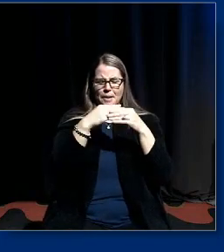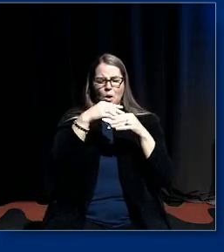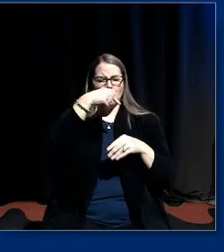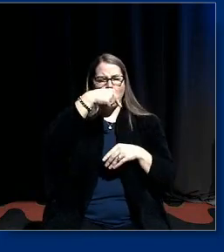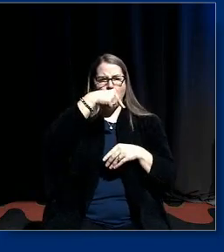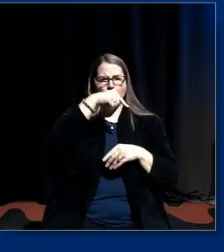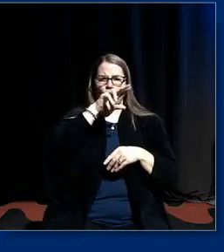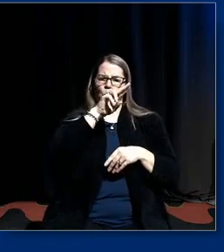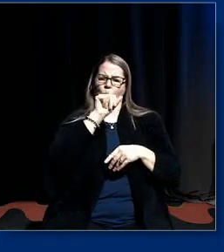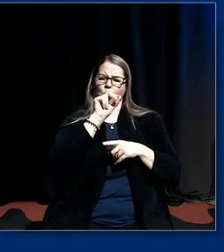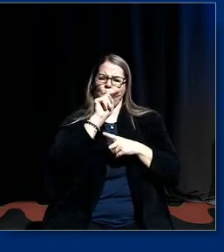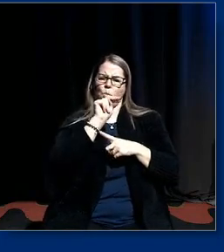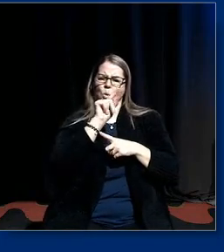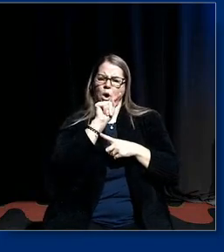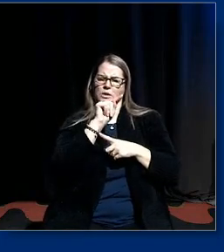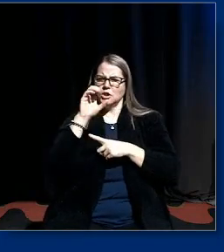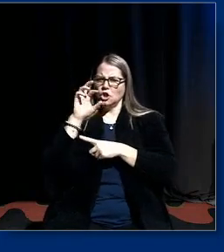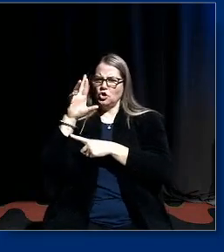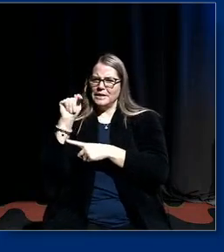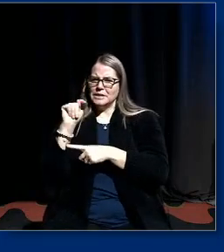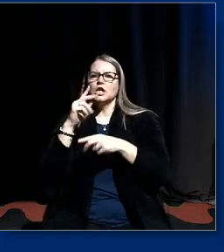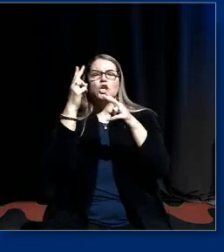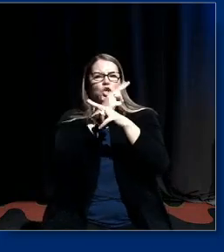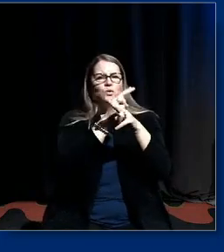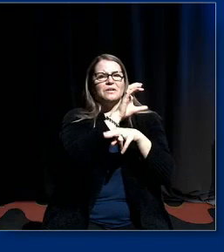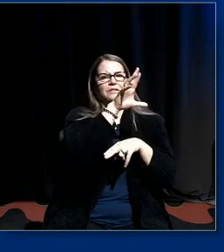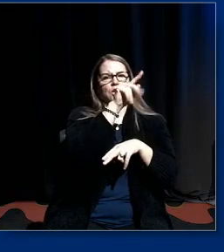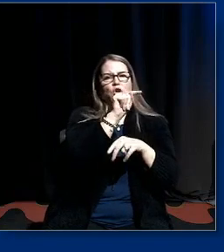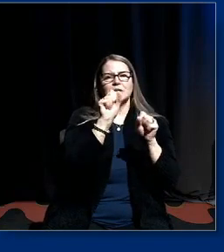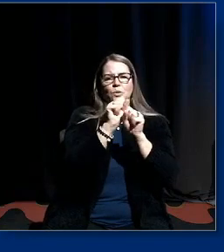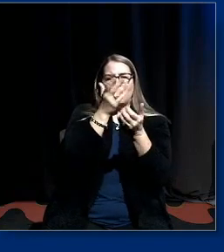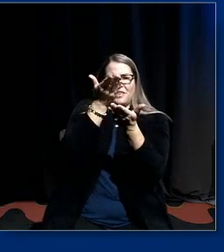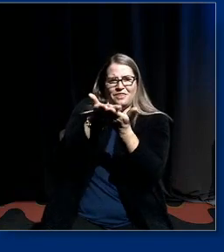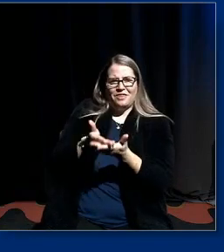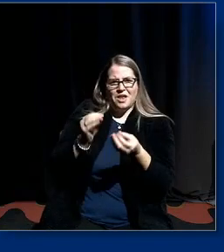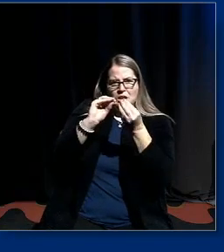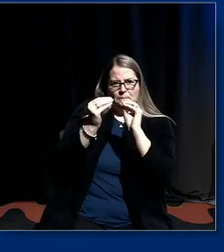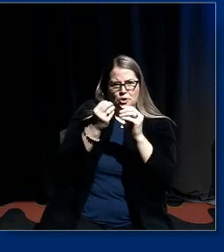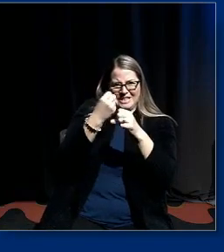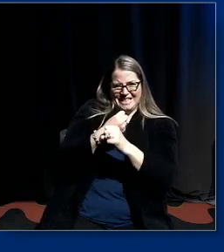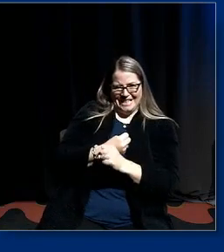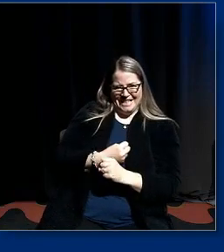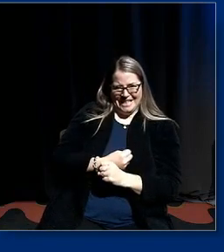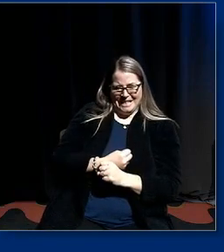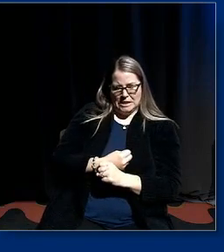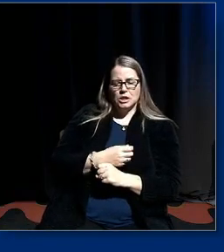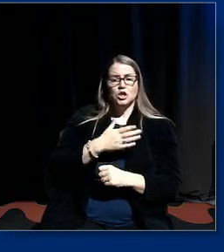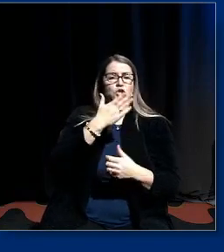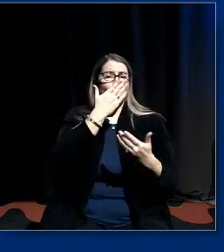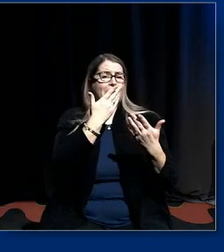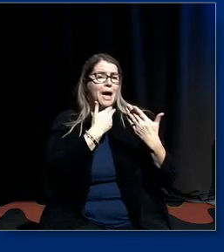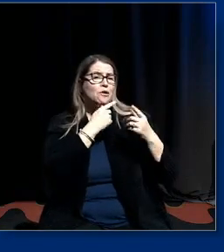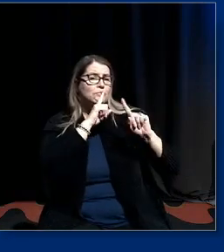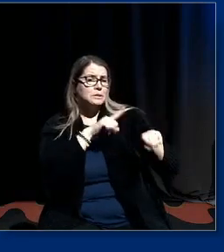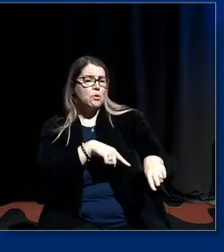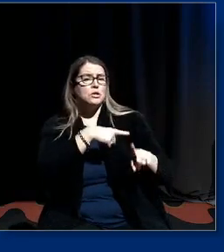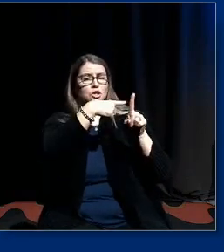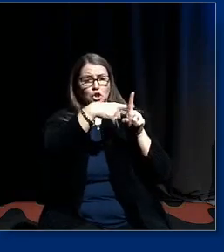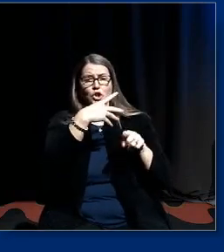using crt with statistics it's had a lot of reactions both good and bad